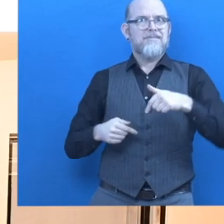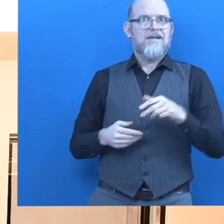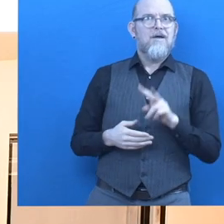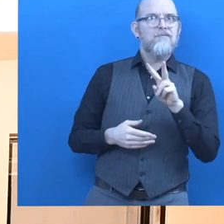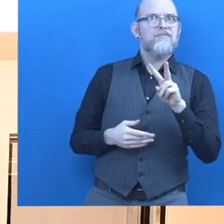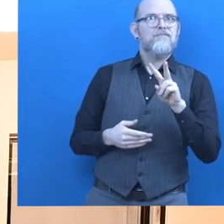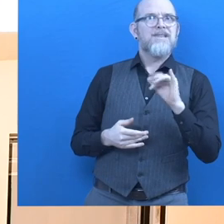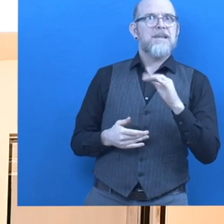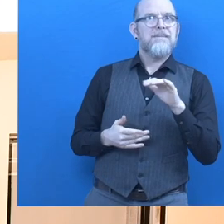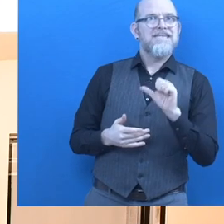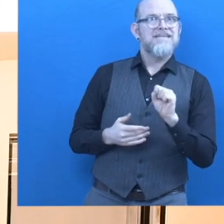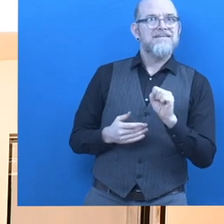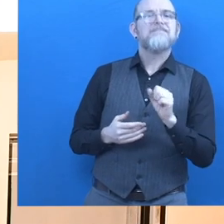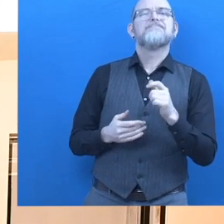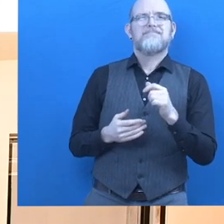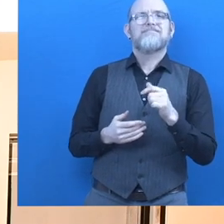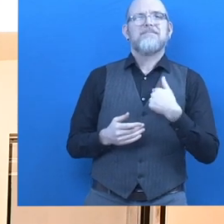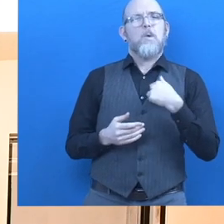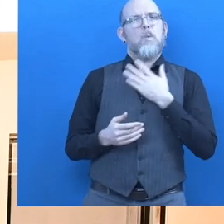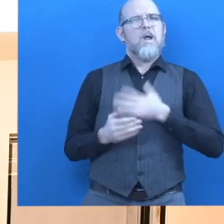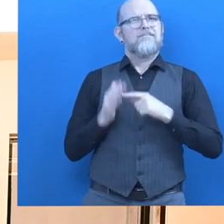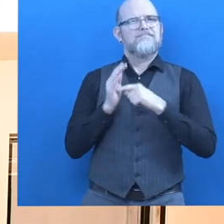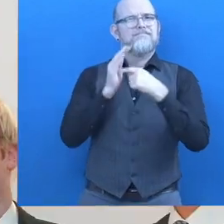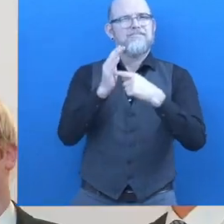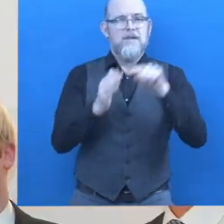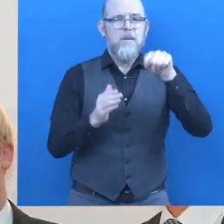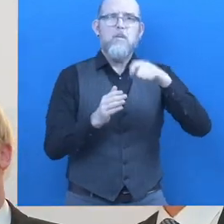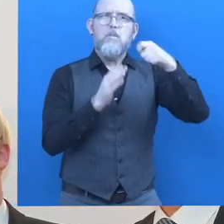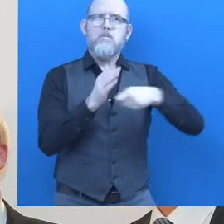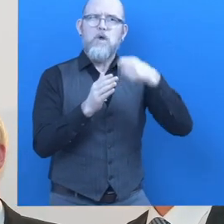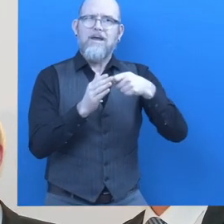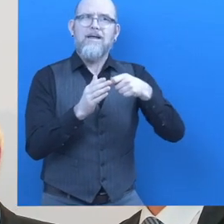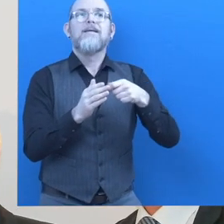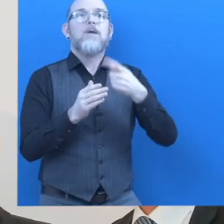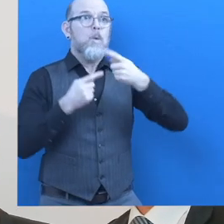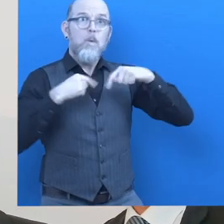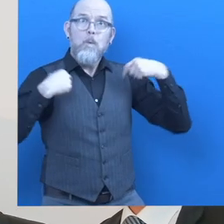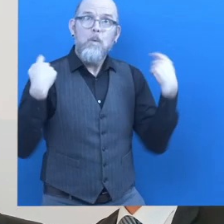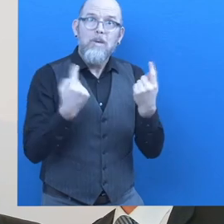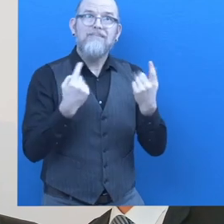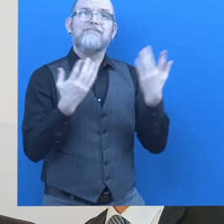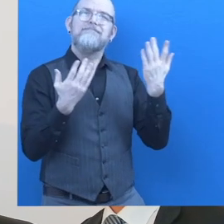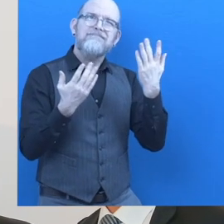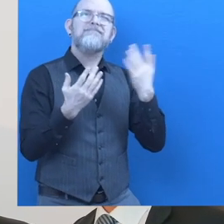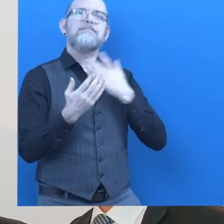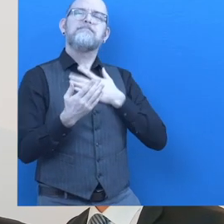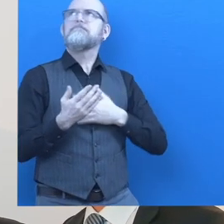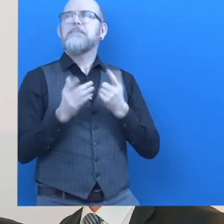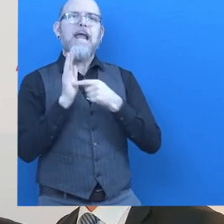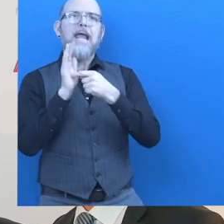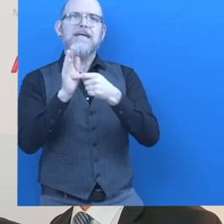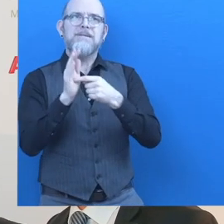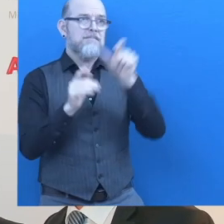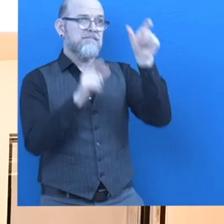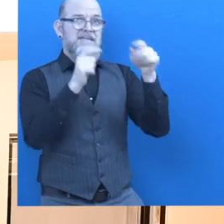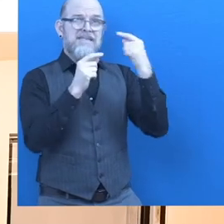The unique thing about this project is that we offer, for example,